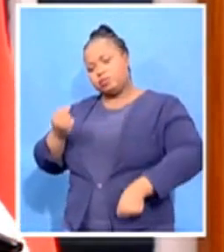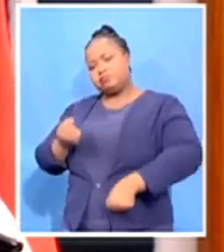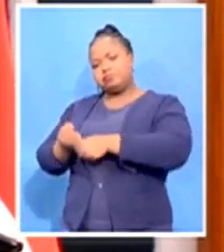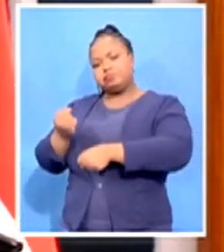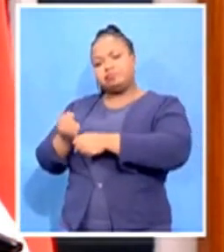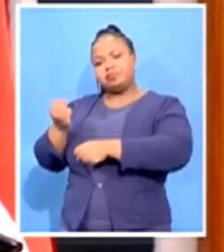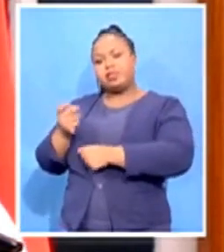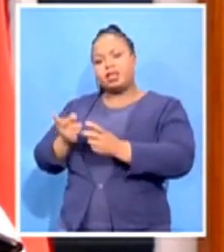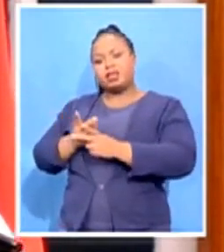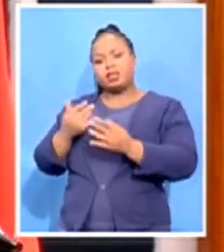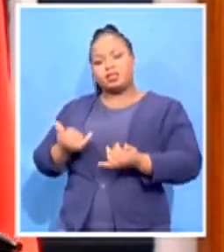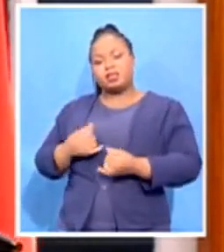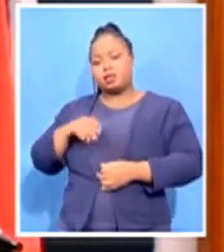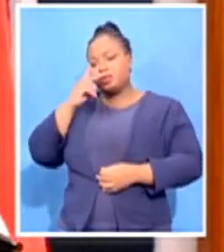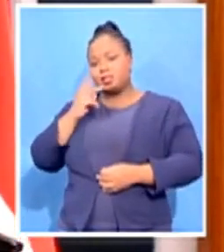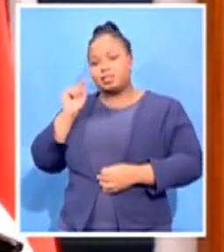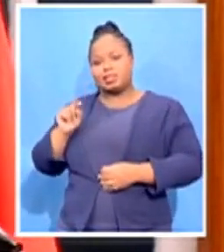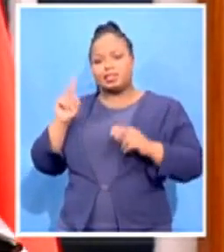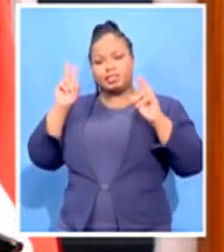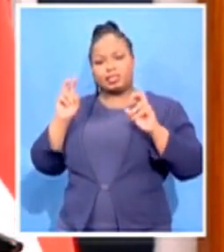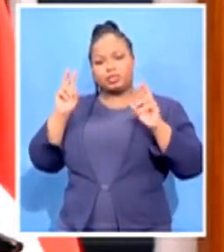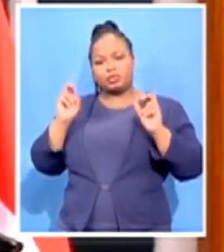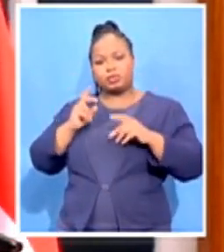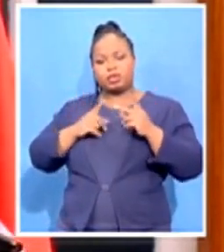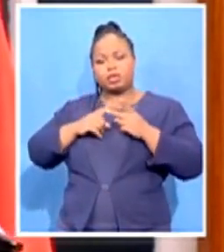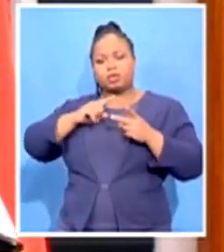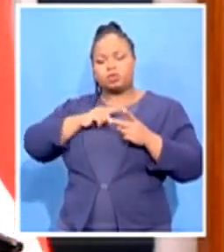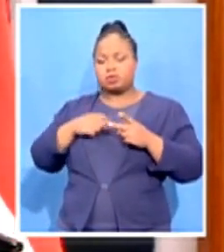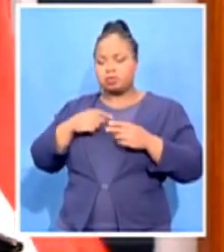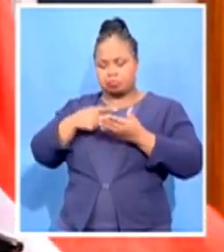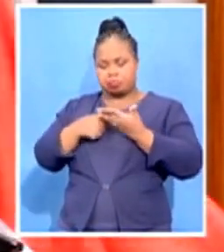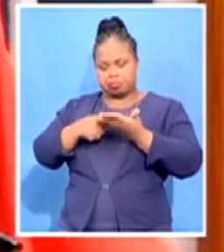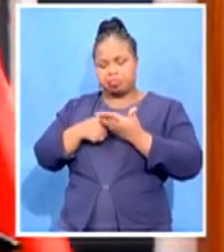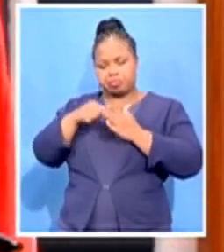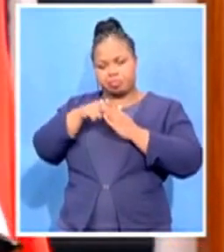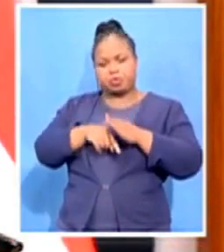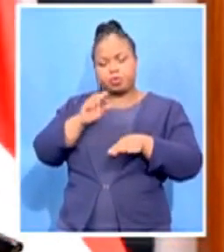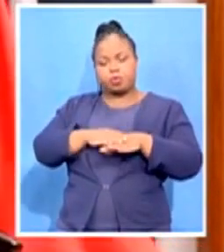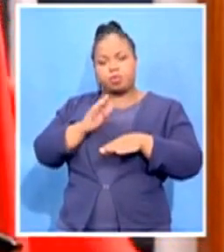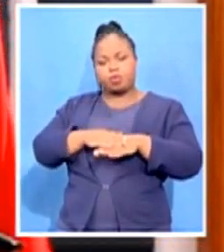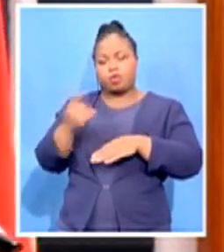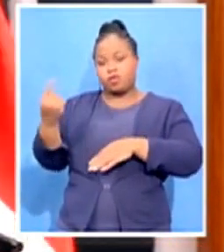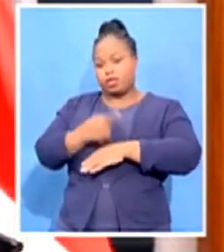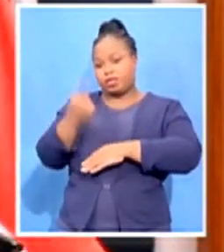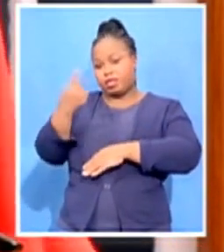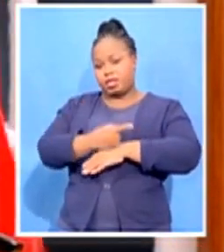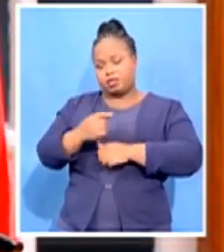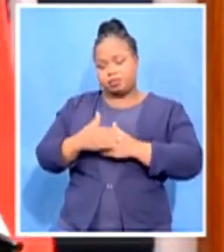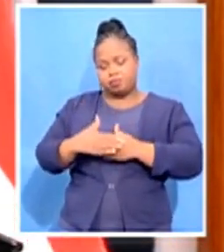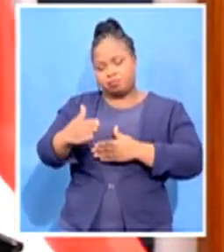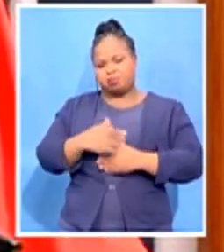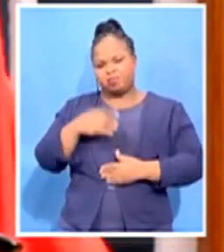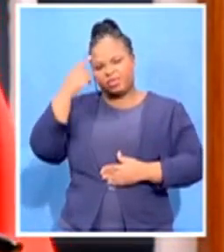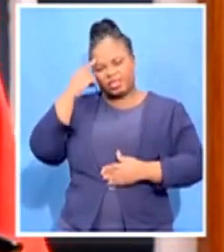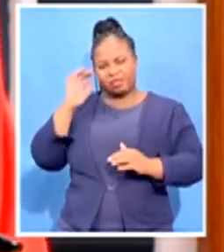matter in the coming days. And I think one should just leave it there because these